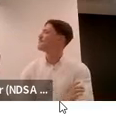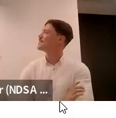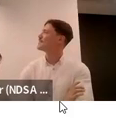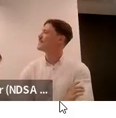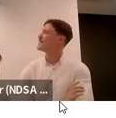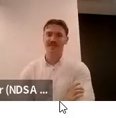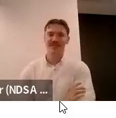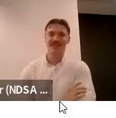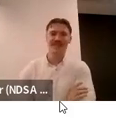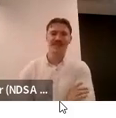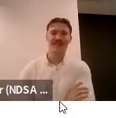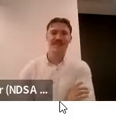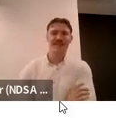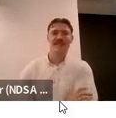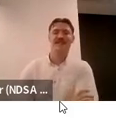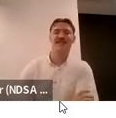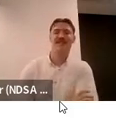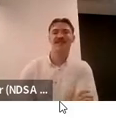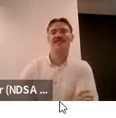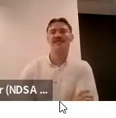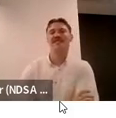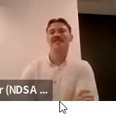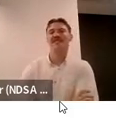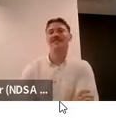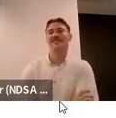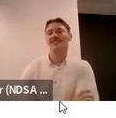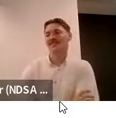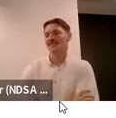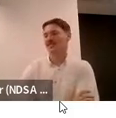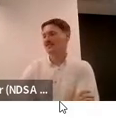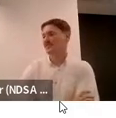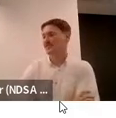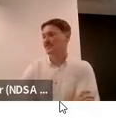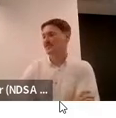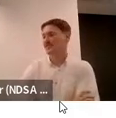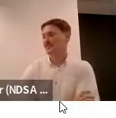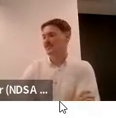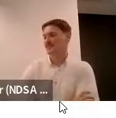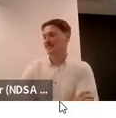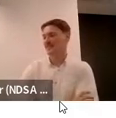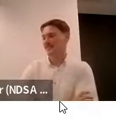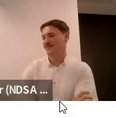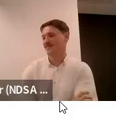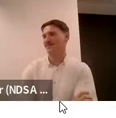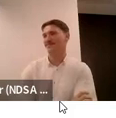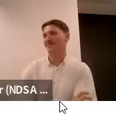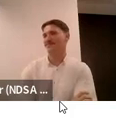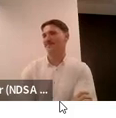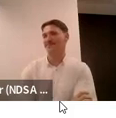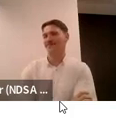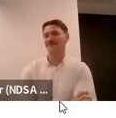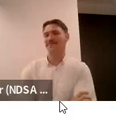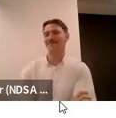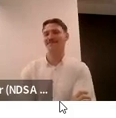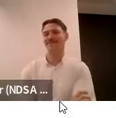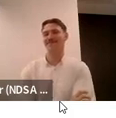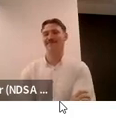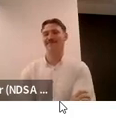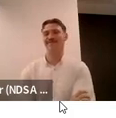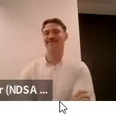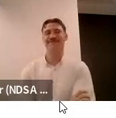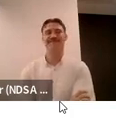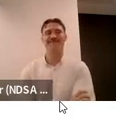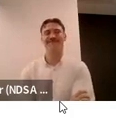i think there is one oh big discussion